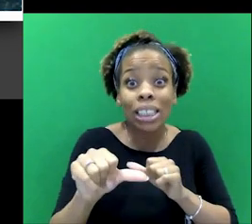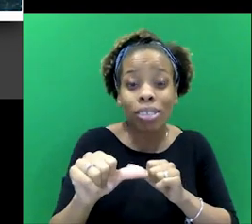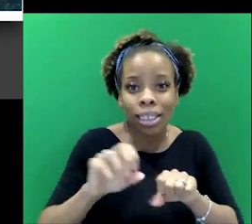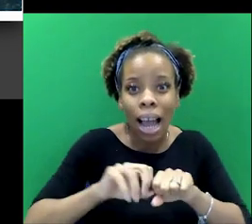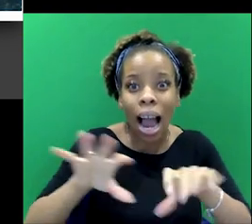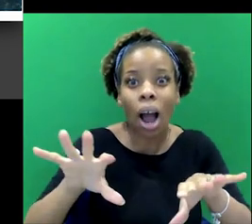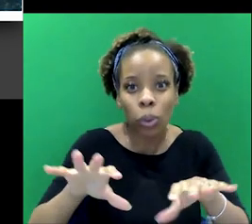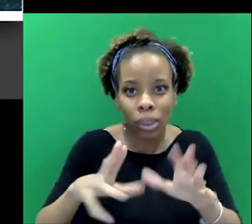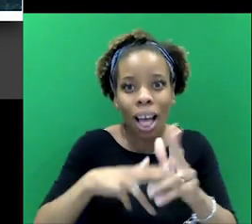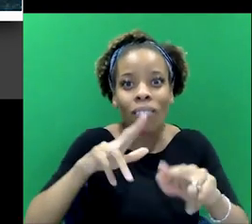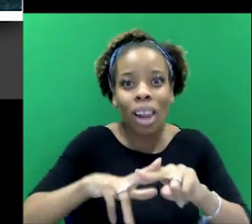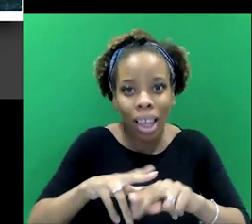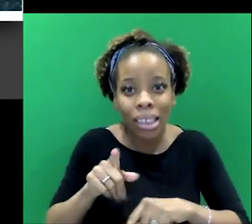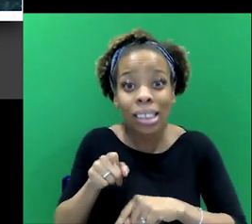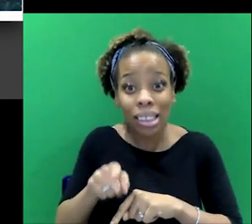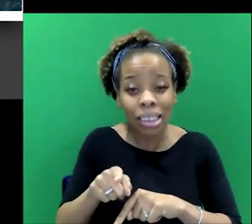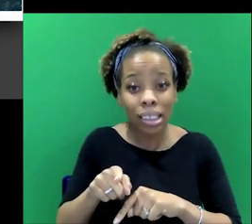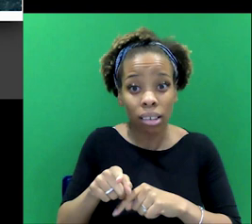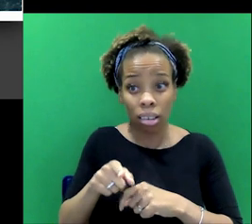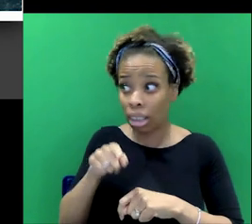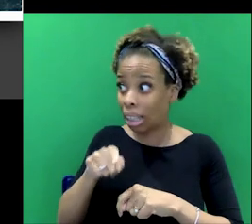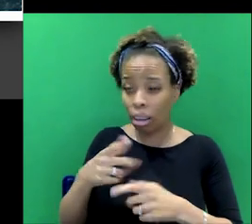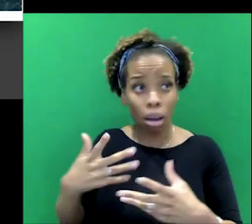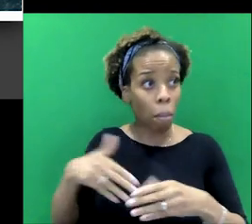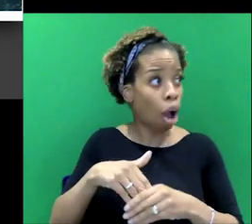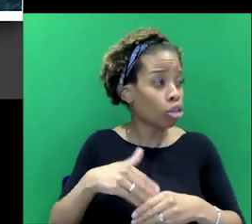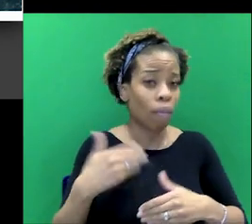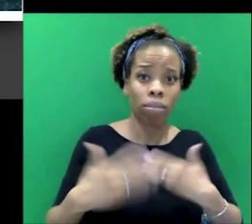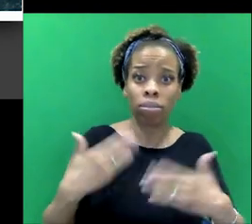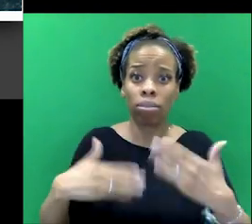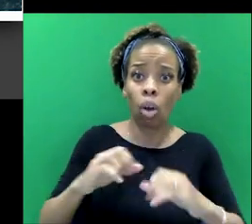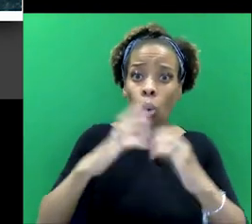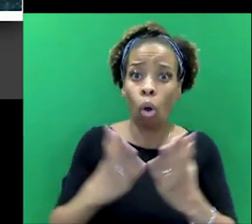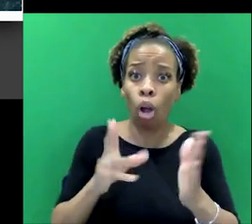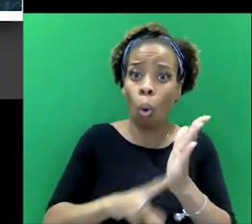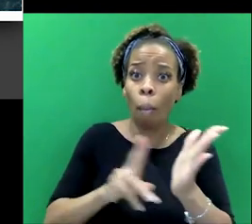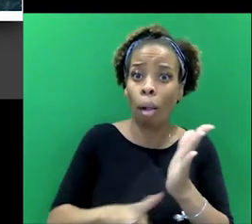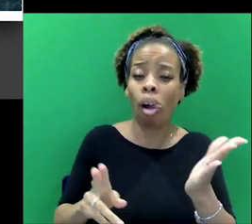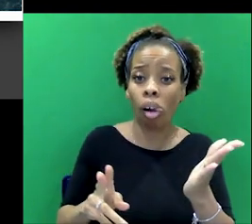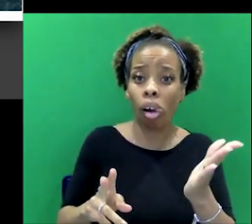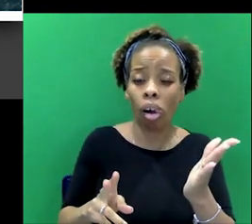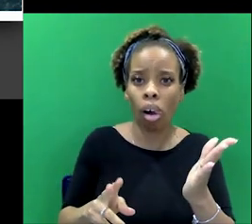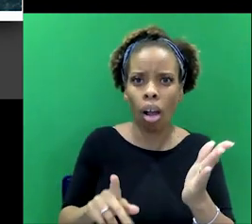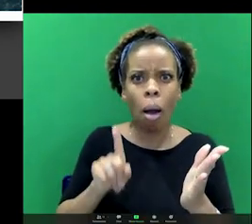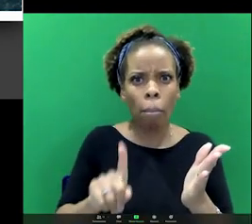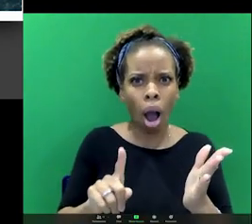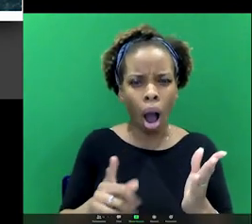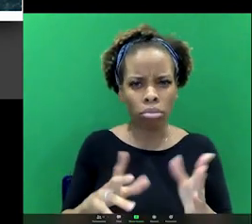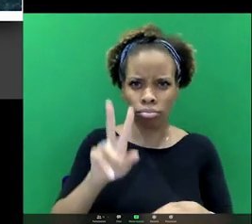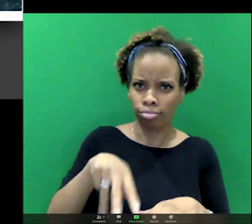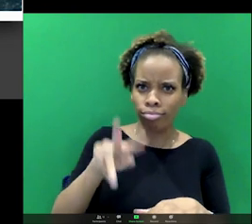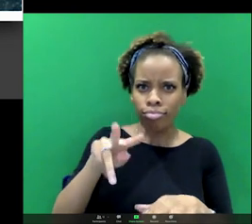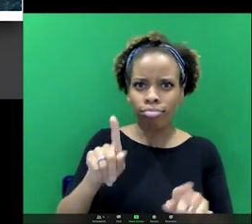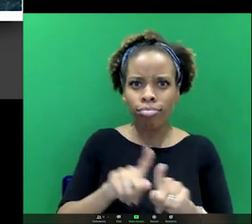he seems to be effortlessly part of the contemporary world. Um, and yet he also seems essentially Victorian and